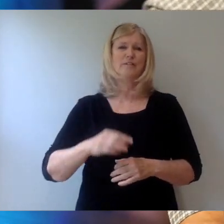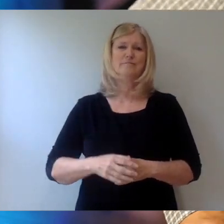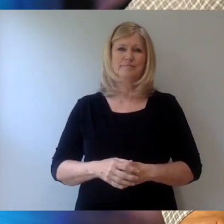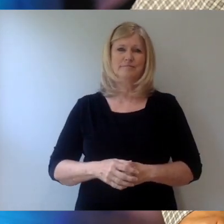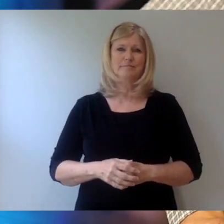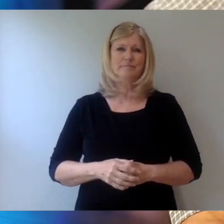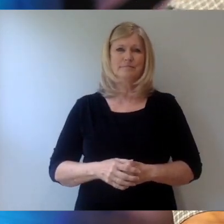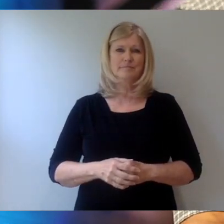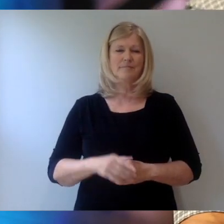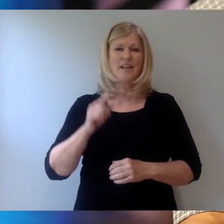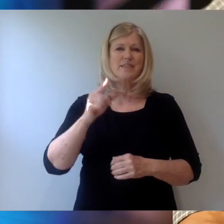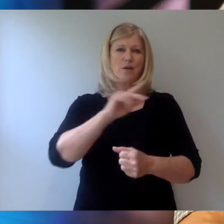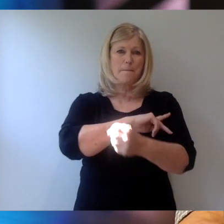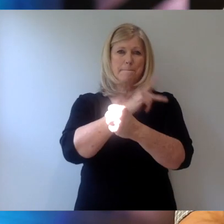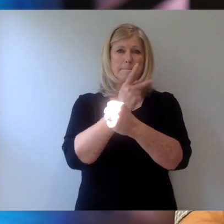There's power